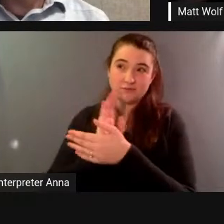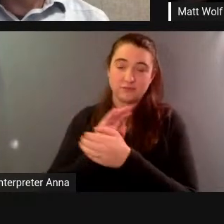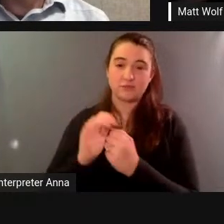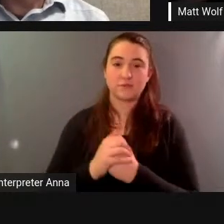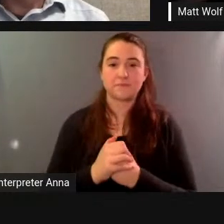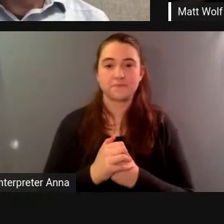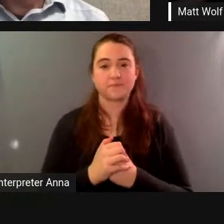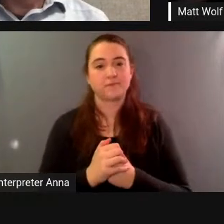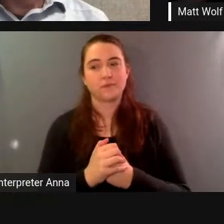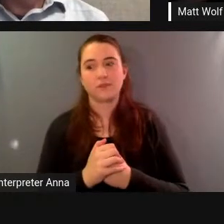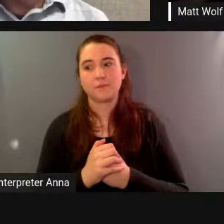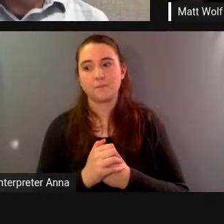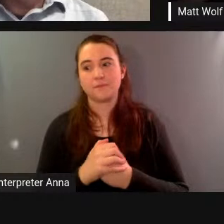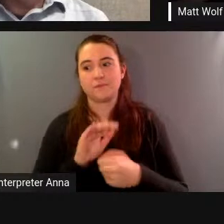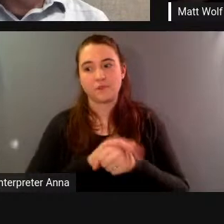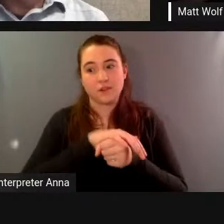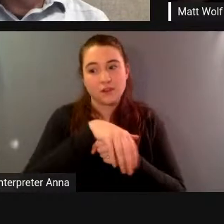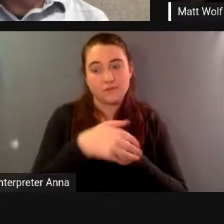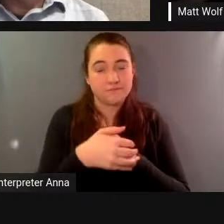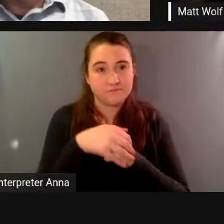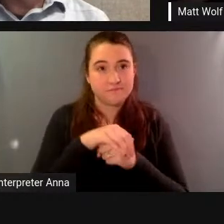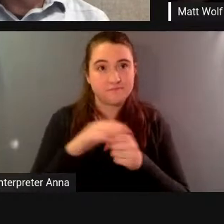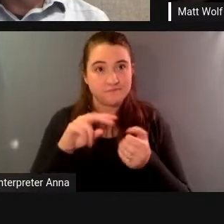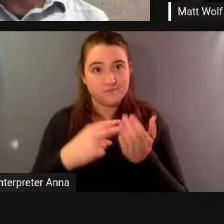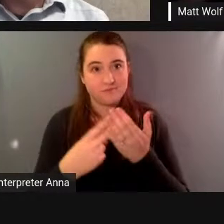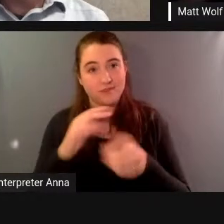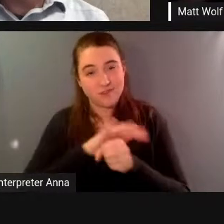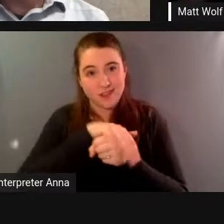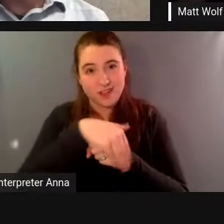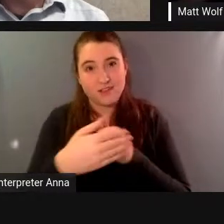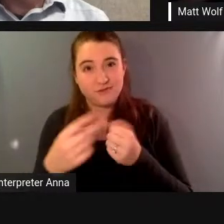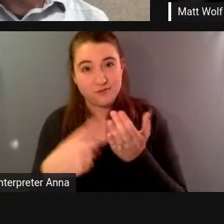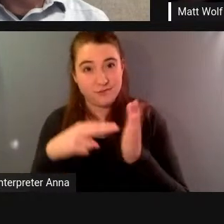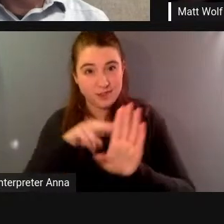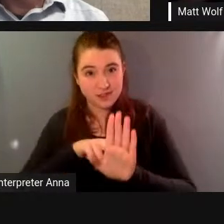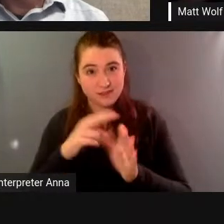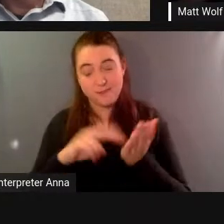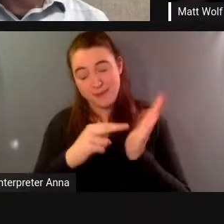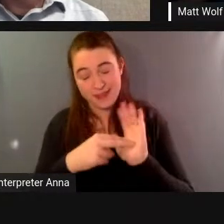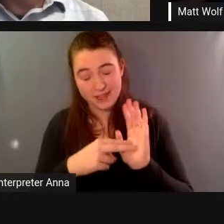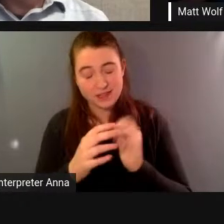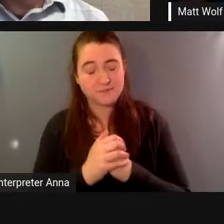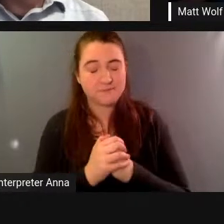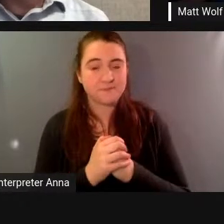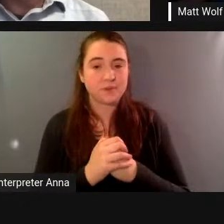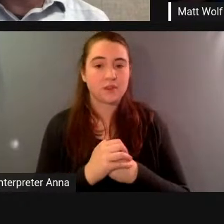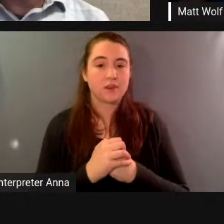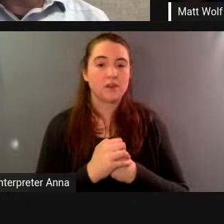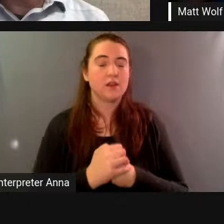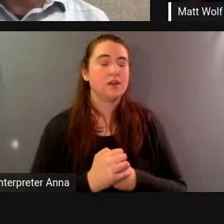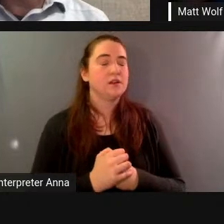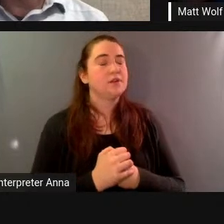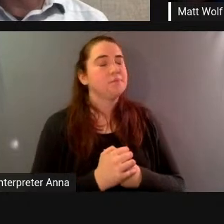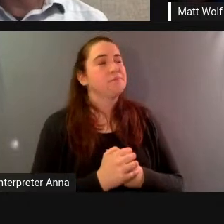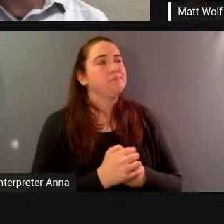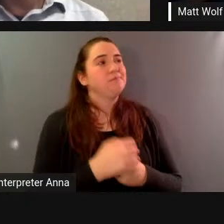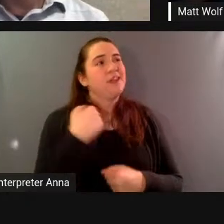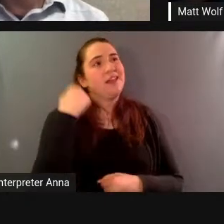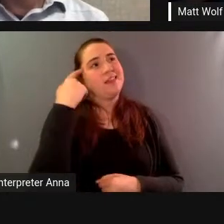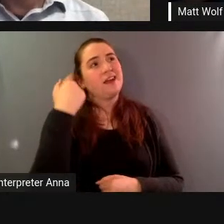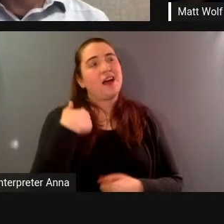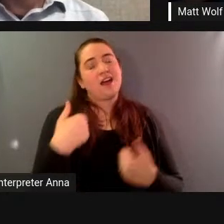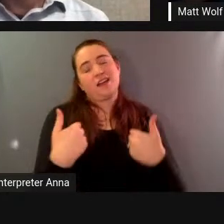take on it because uh i knew ed you know for decades he was a director of our institute of ecotechnics our